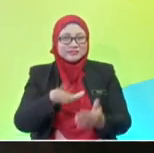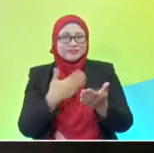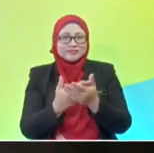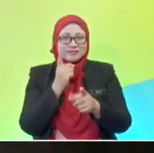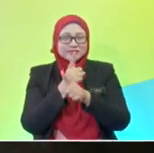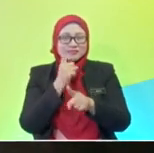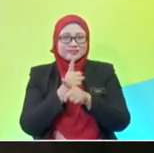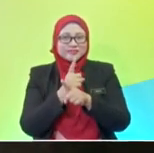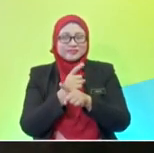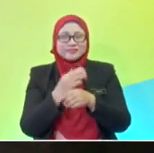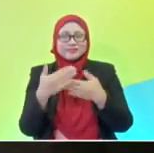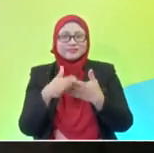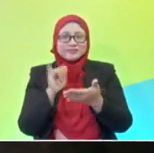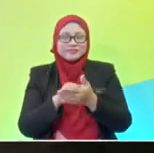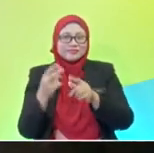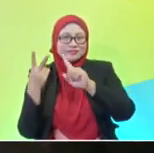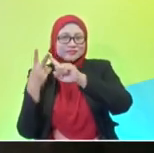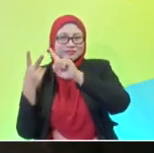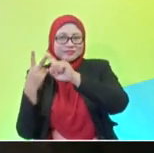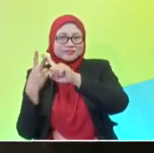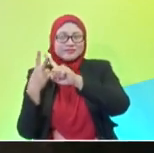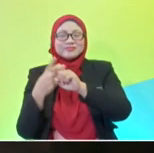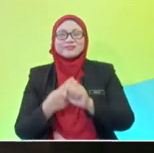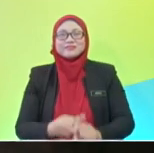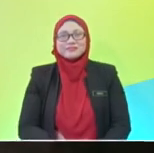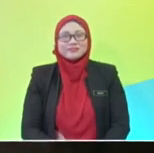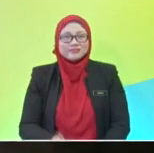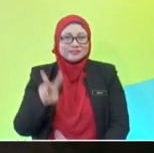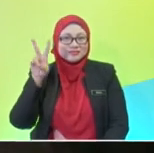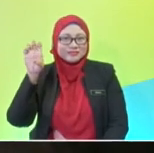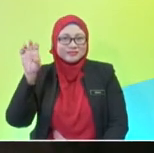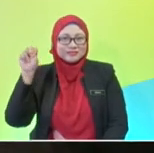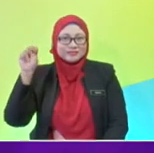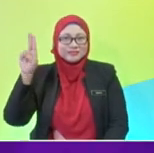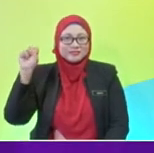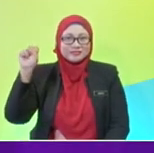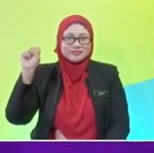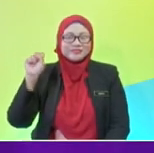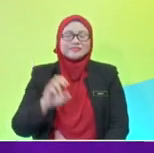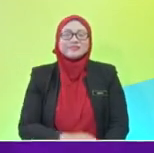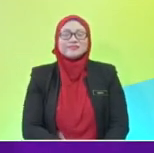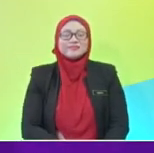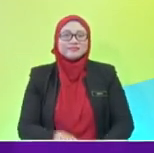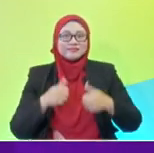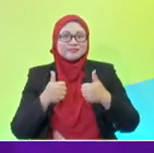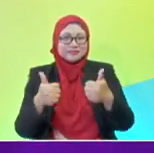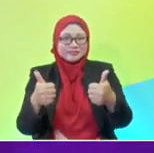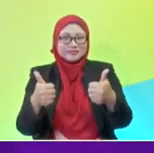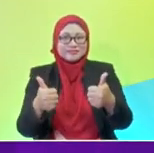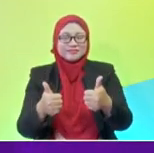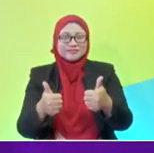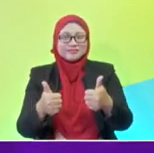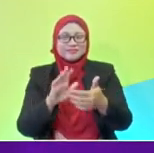Then, what do we have in the second planet from the sun? Venus! Alright, great! All four correct,